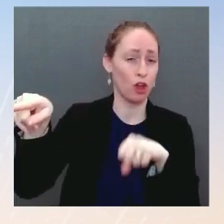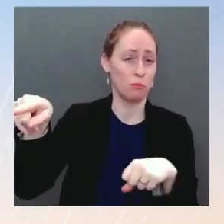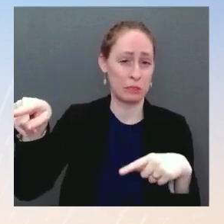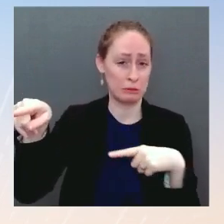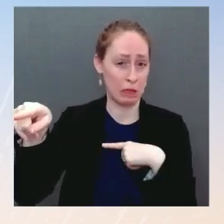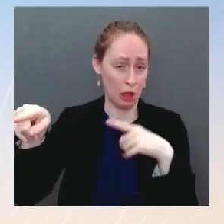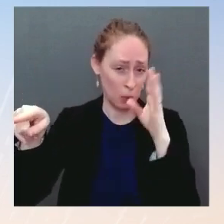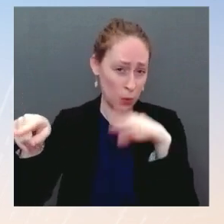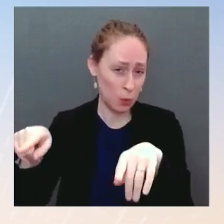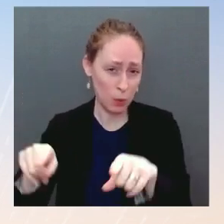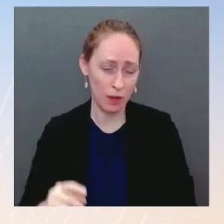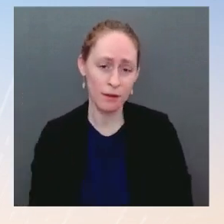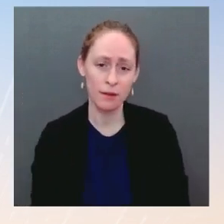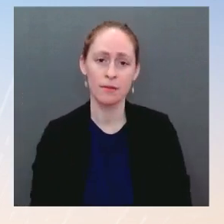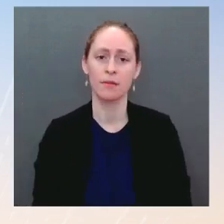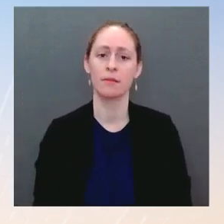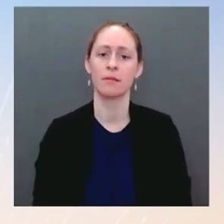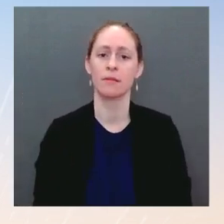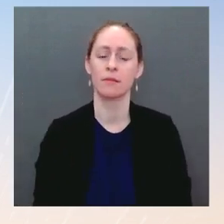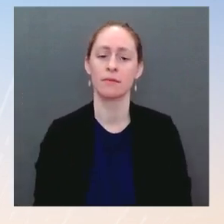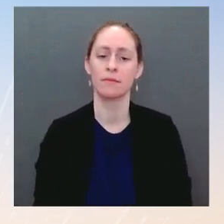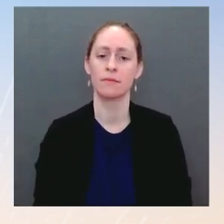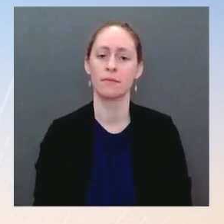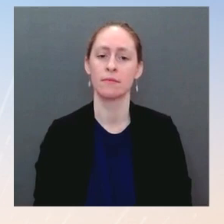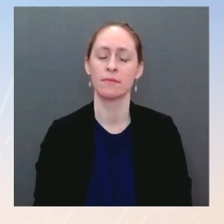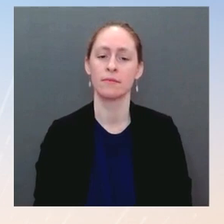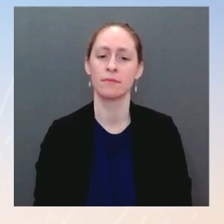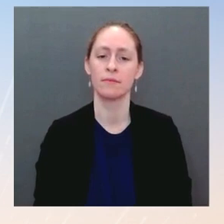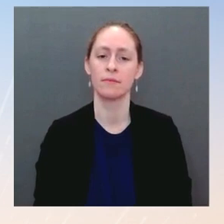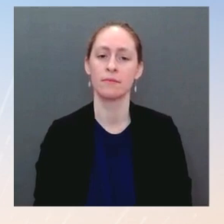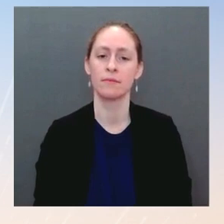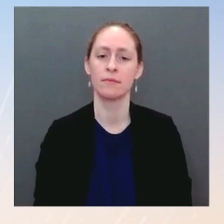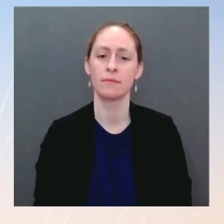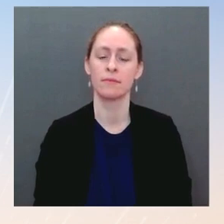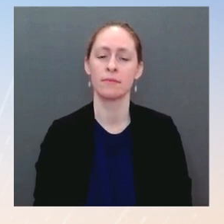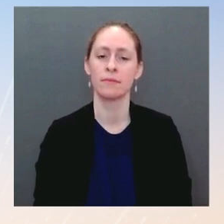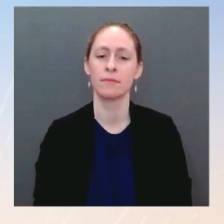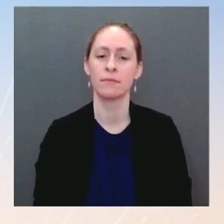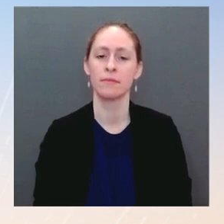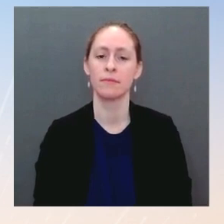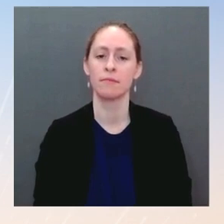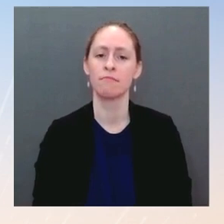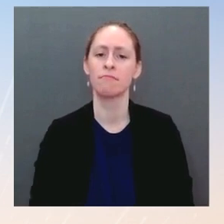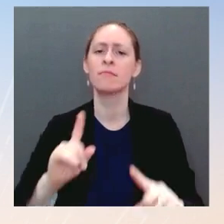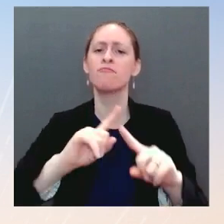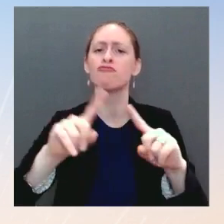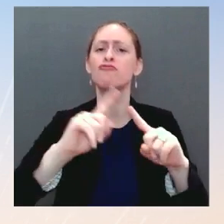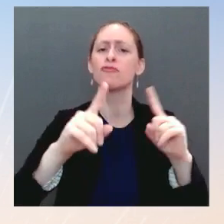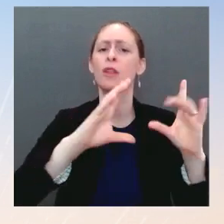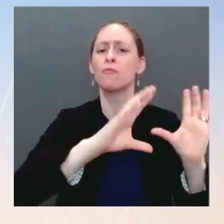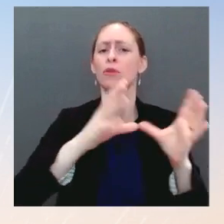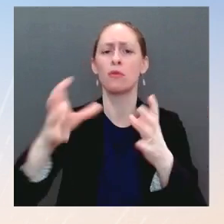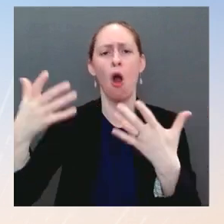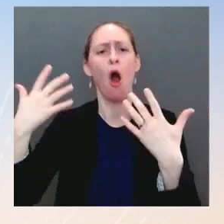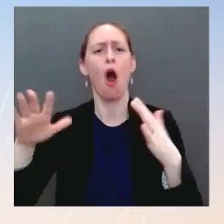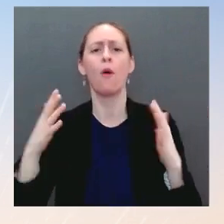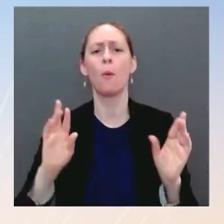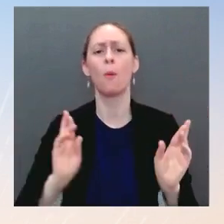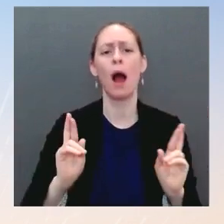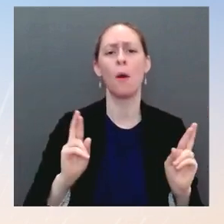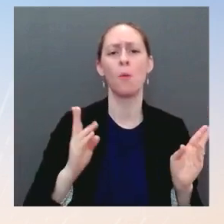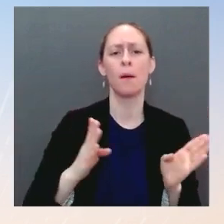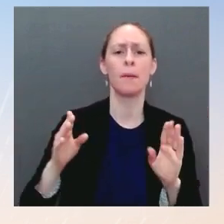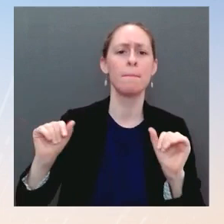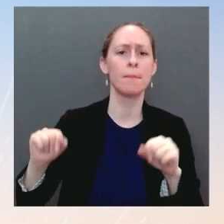the potential for a vacancy on the Supreme Court. I will just reiterate that the President's view has always been that it is up to the decision